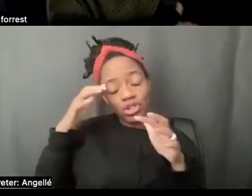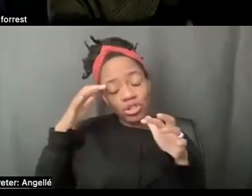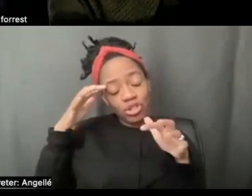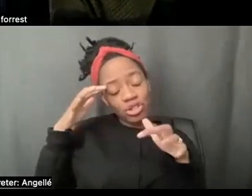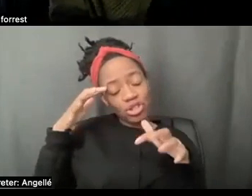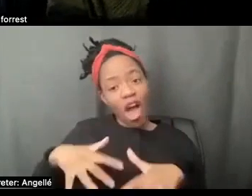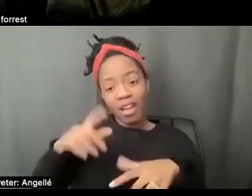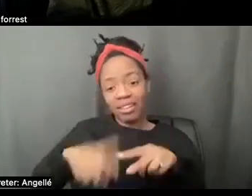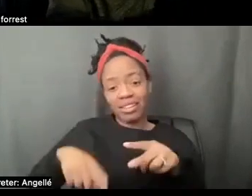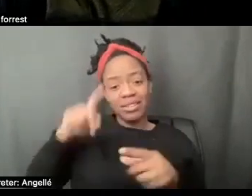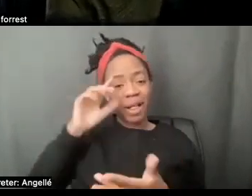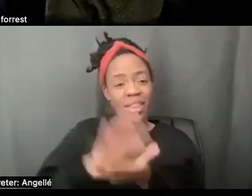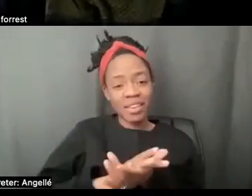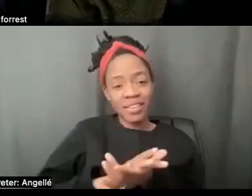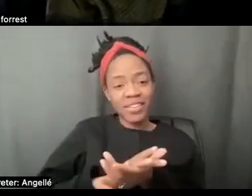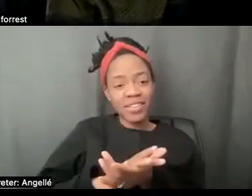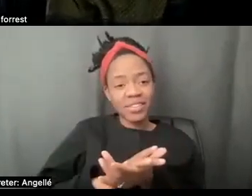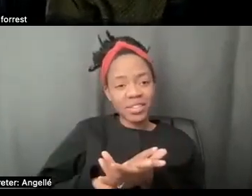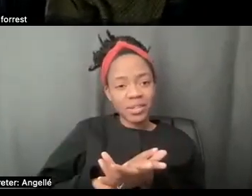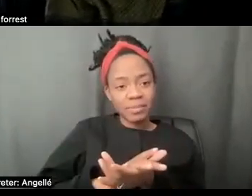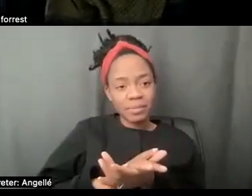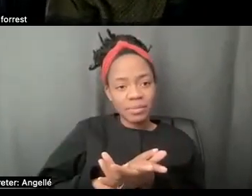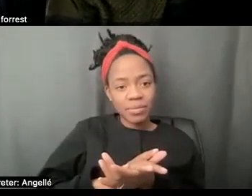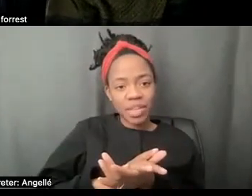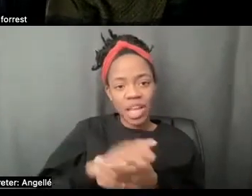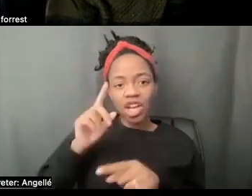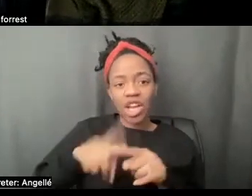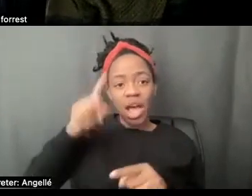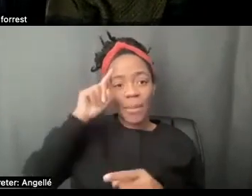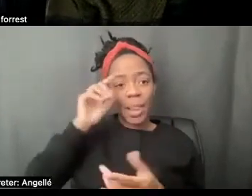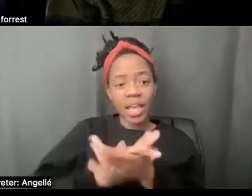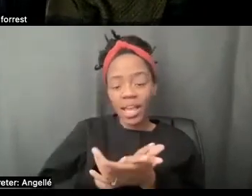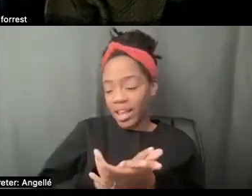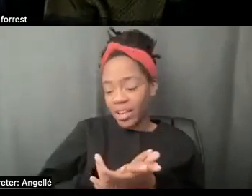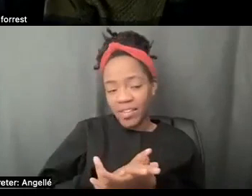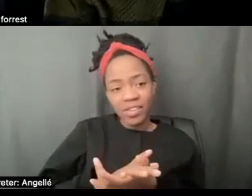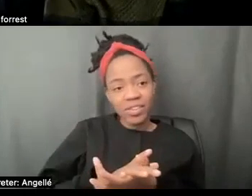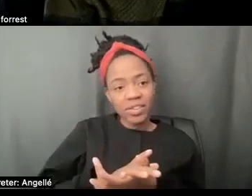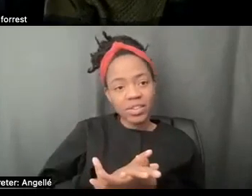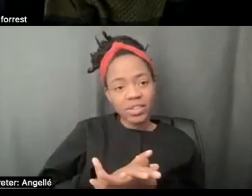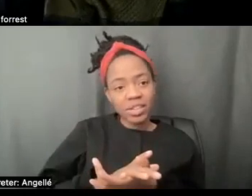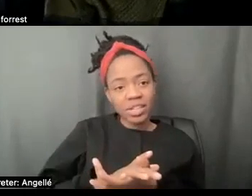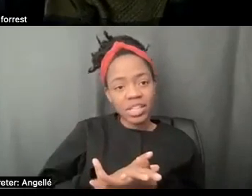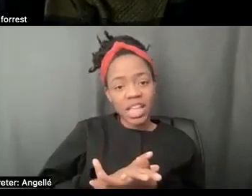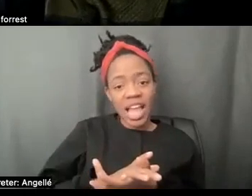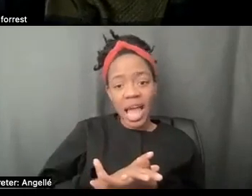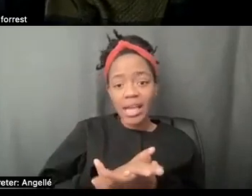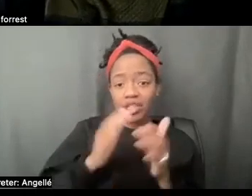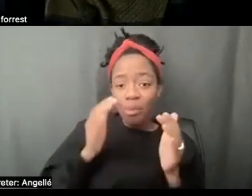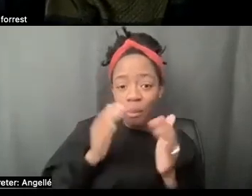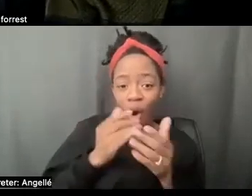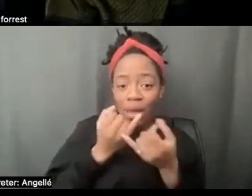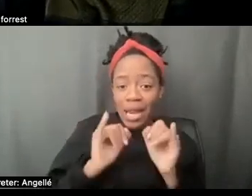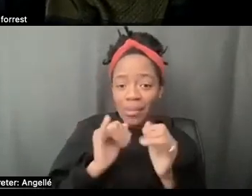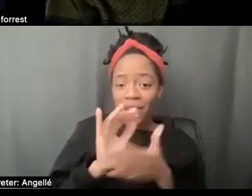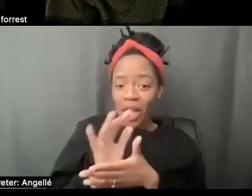believe that. I could not believe it. I mean, a tiny indie film like this does not